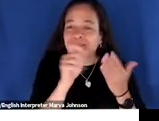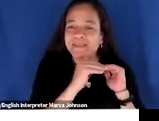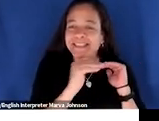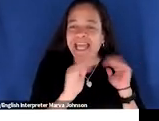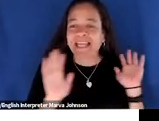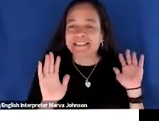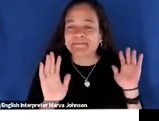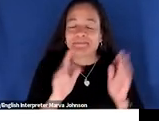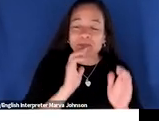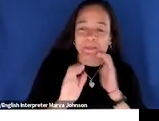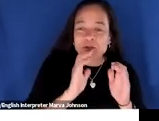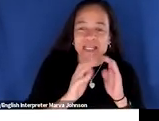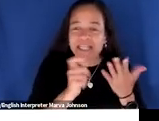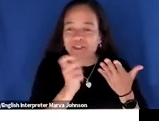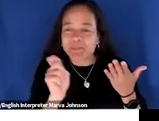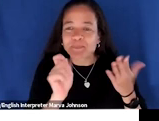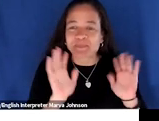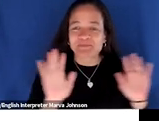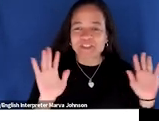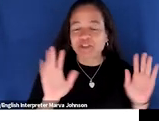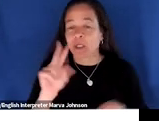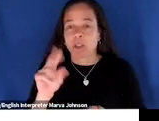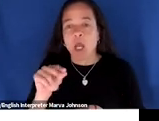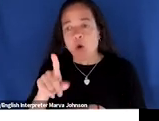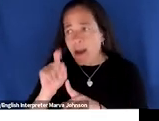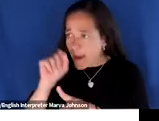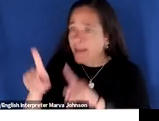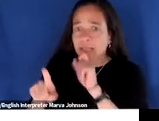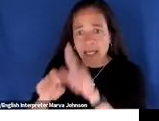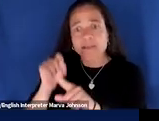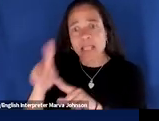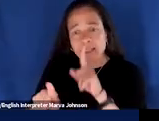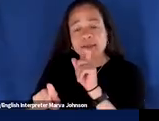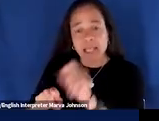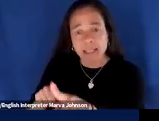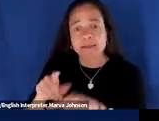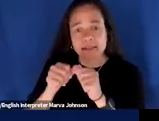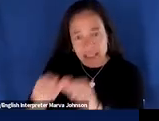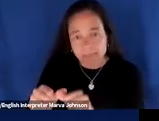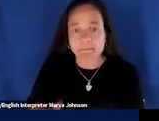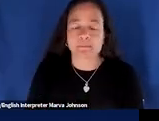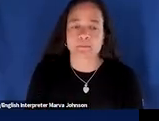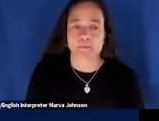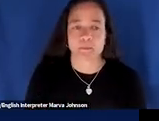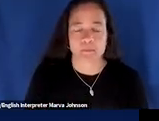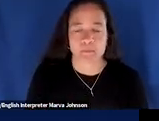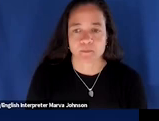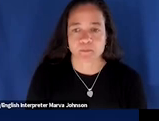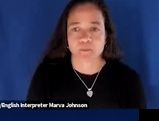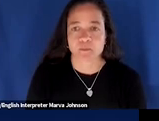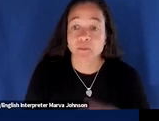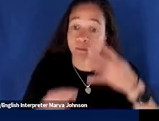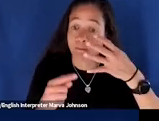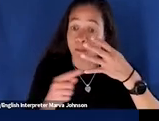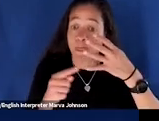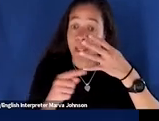communications box this is something you're committed to in the long haul along those lines my fourth and final step